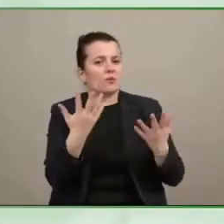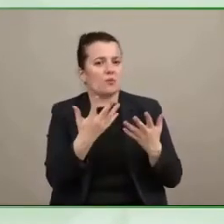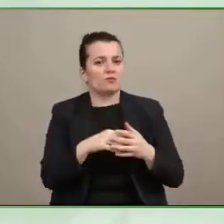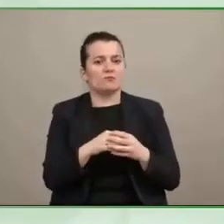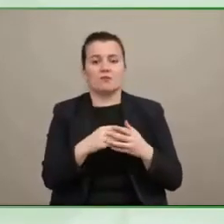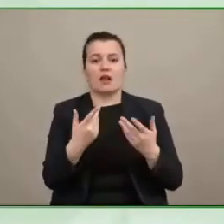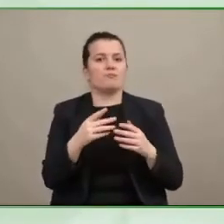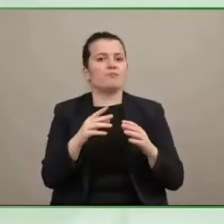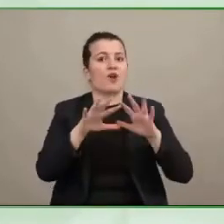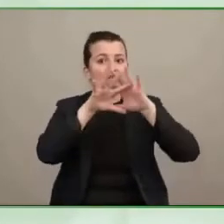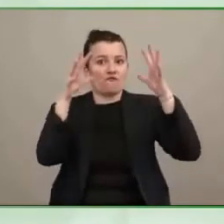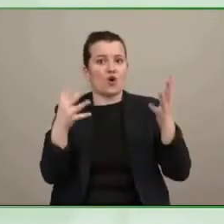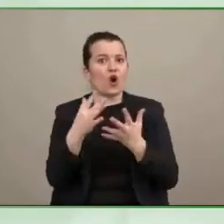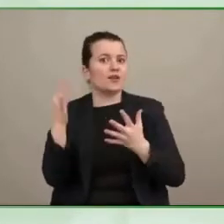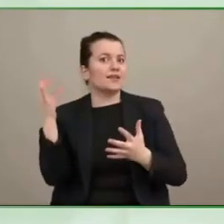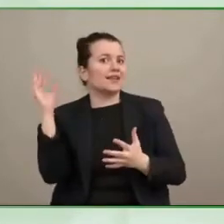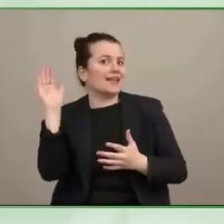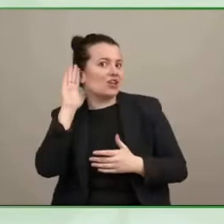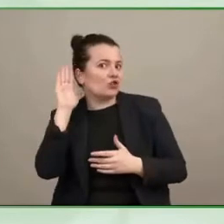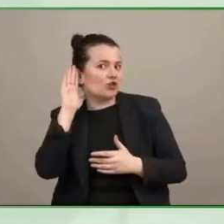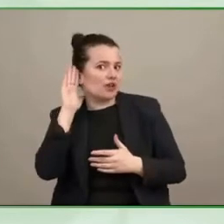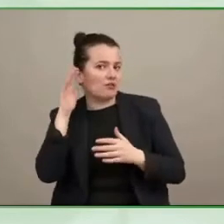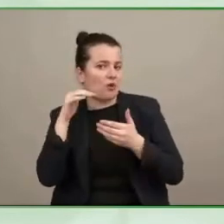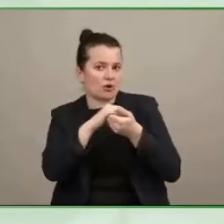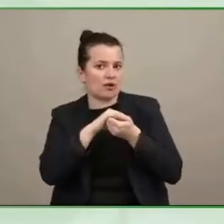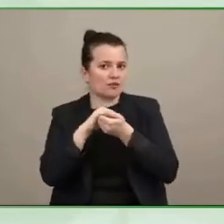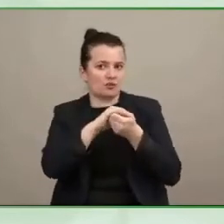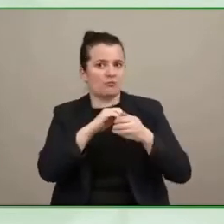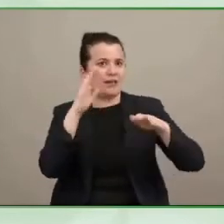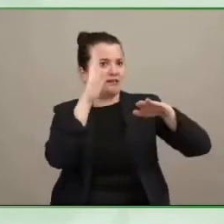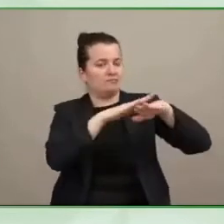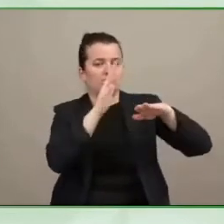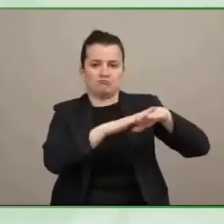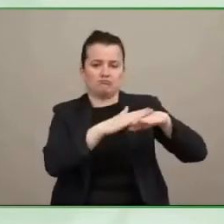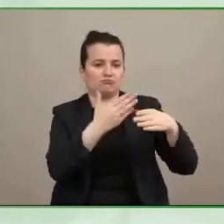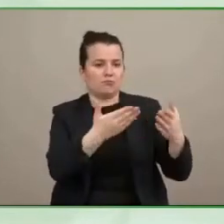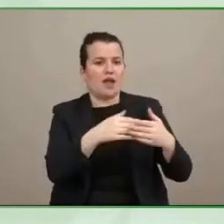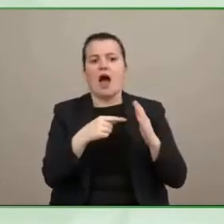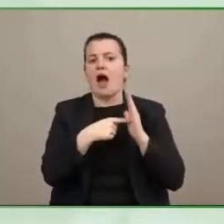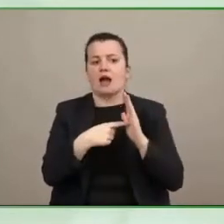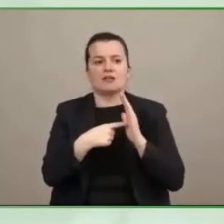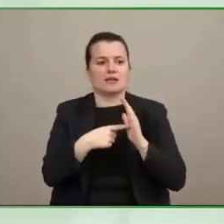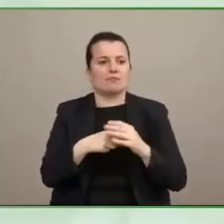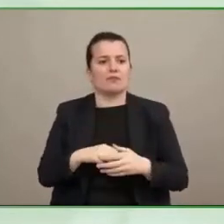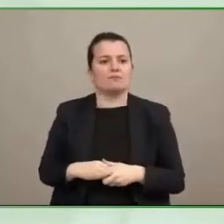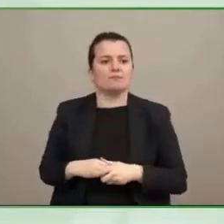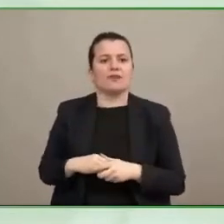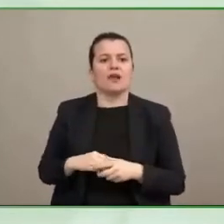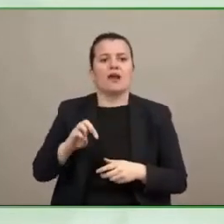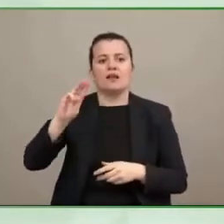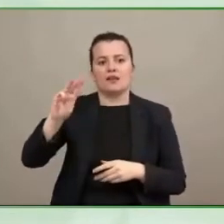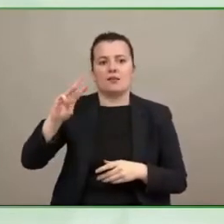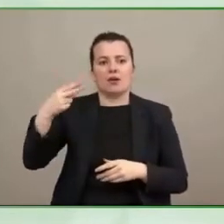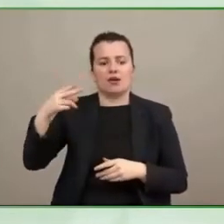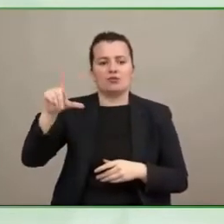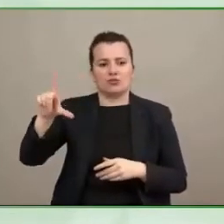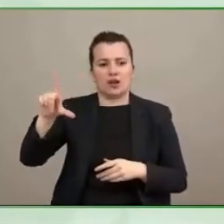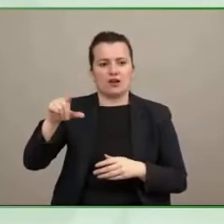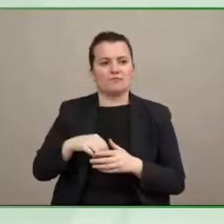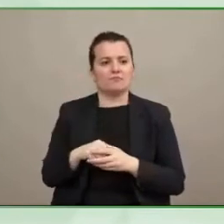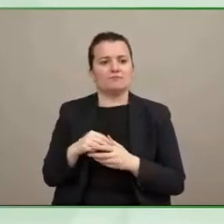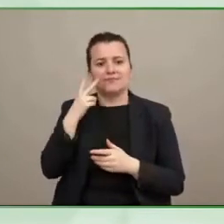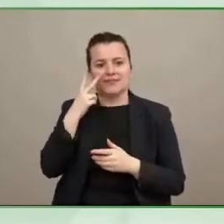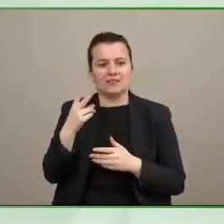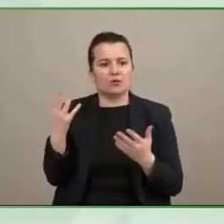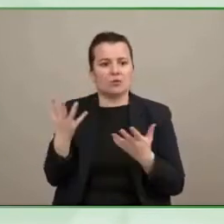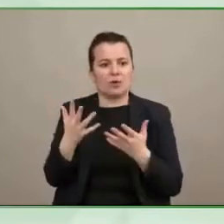the problem is you know for the who you have 193 member nations plus two observer states